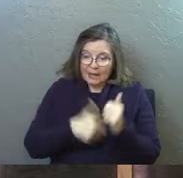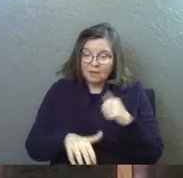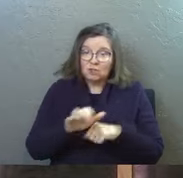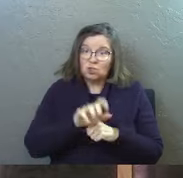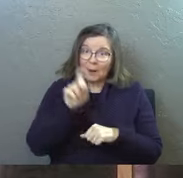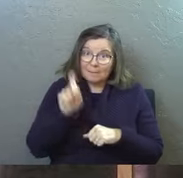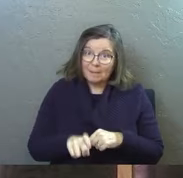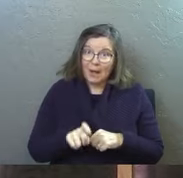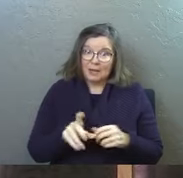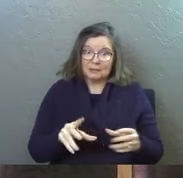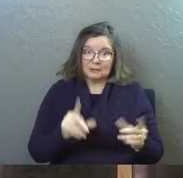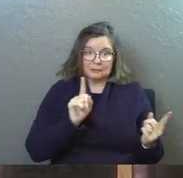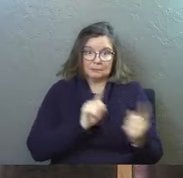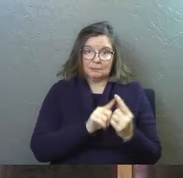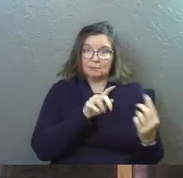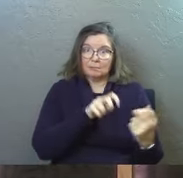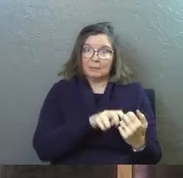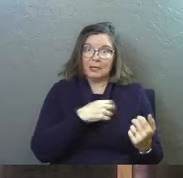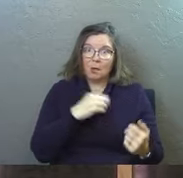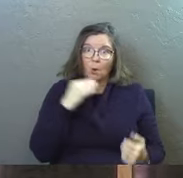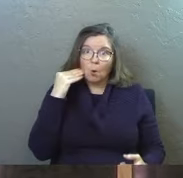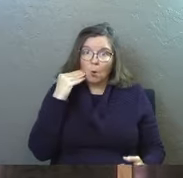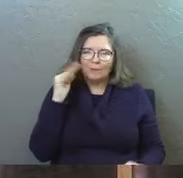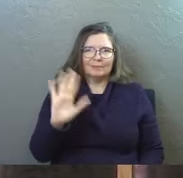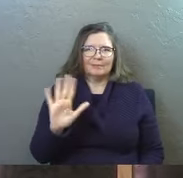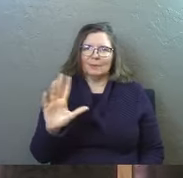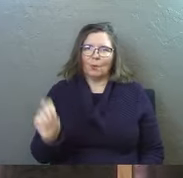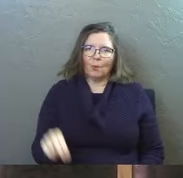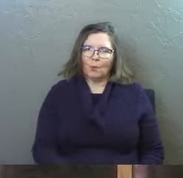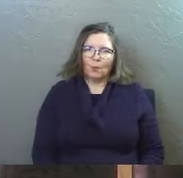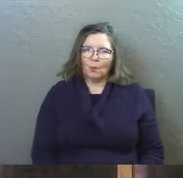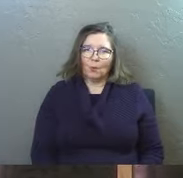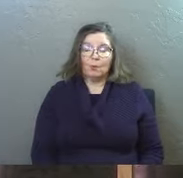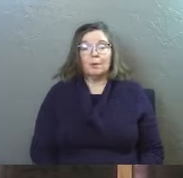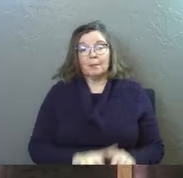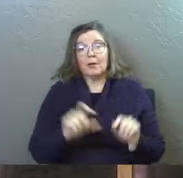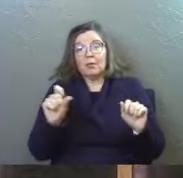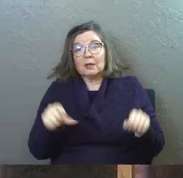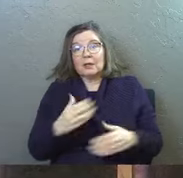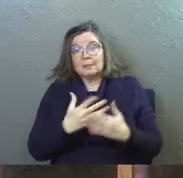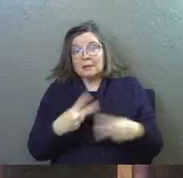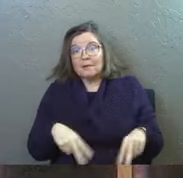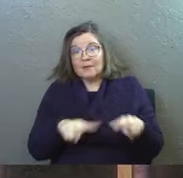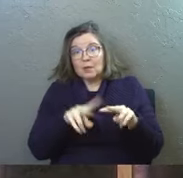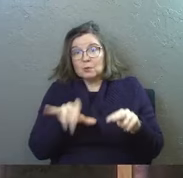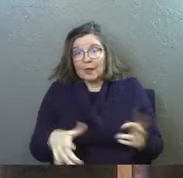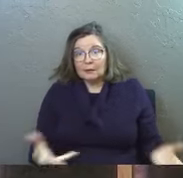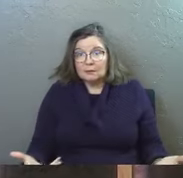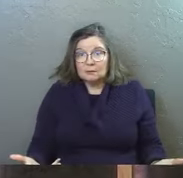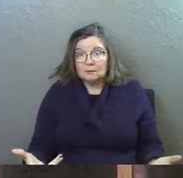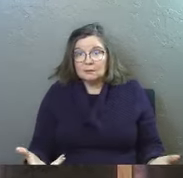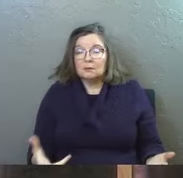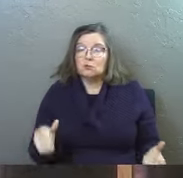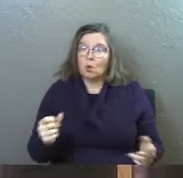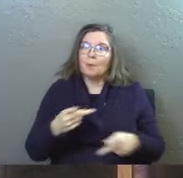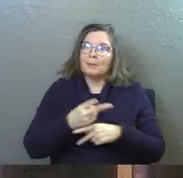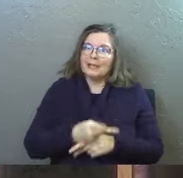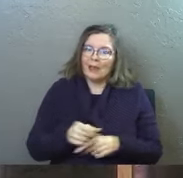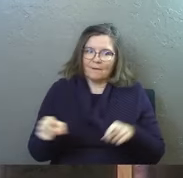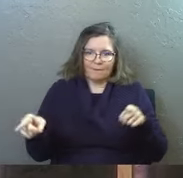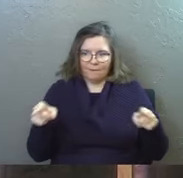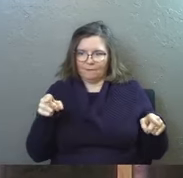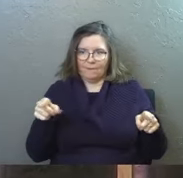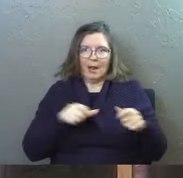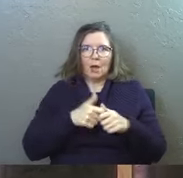every church must meet in a home no although there can be some value to that so be careful